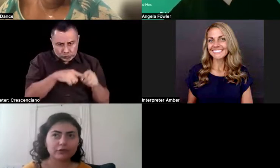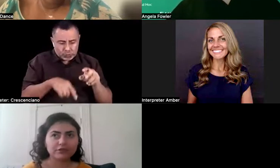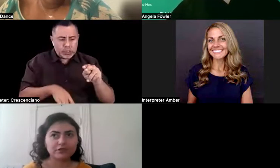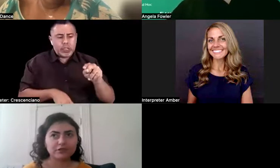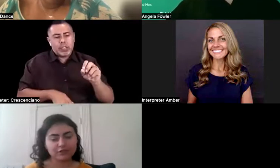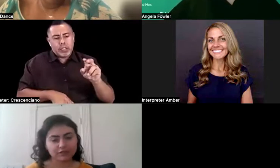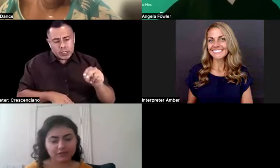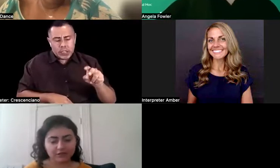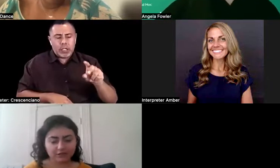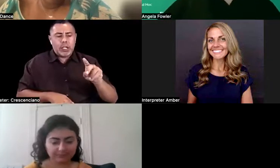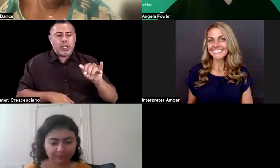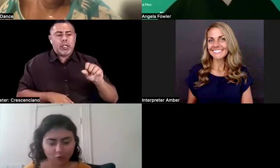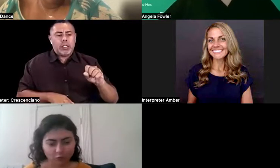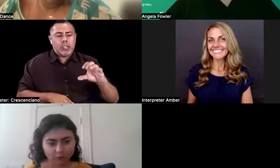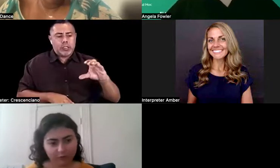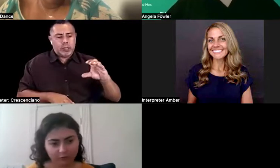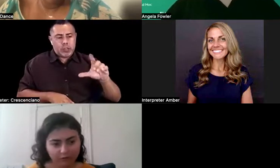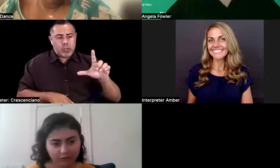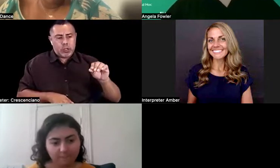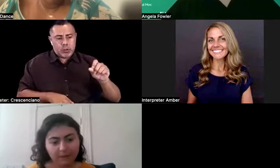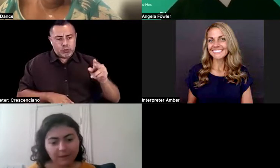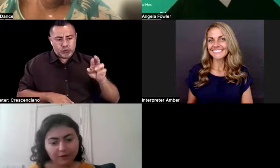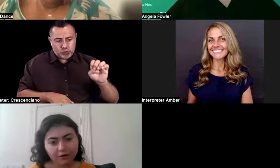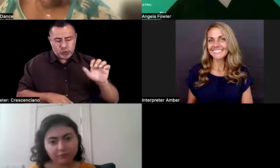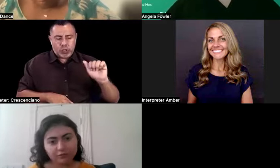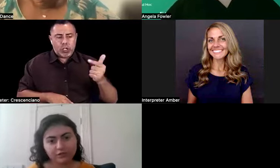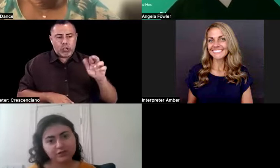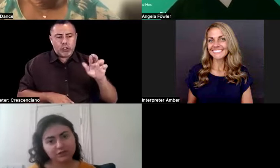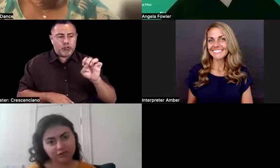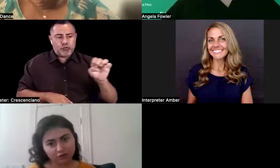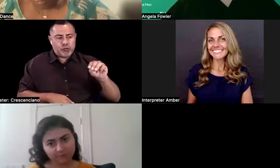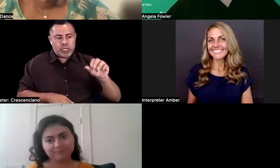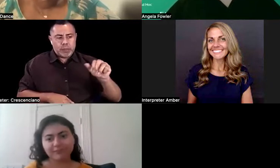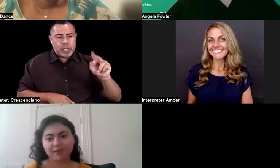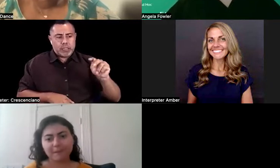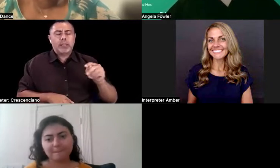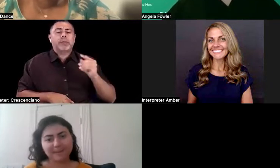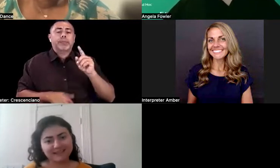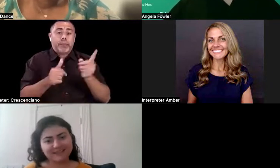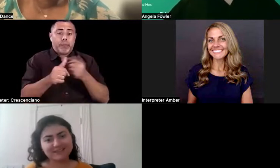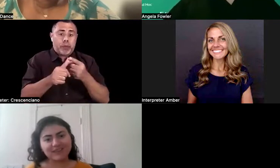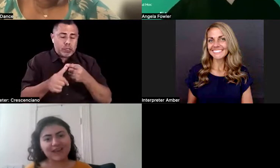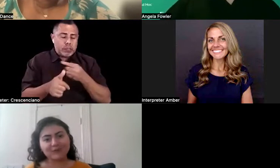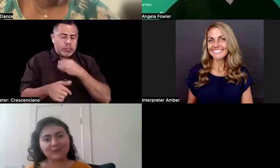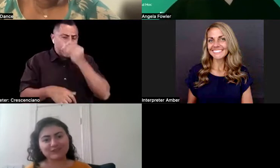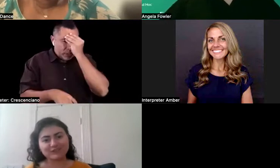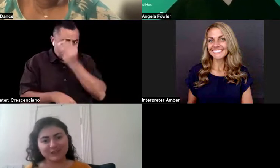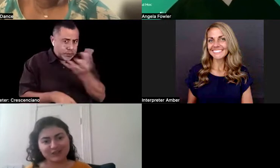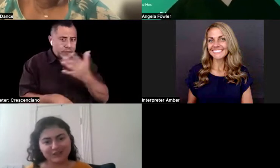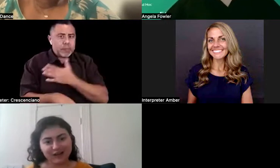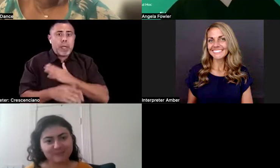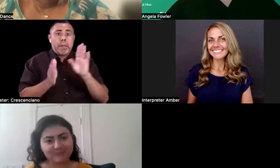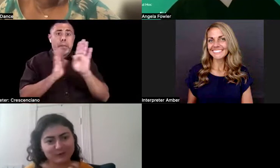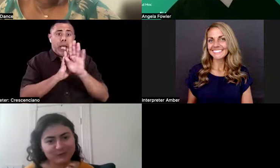first give this kind of note about it. My background is legal, but I want to